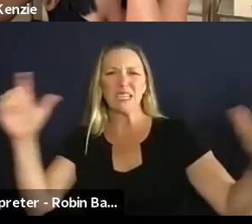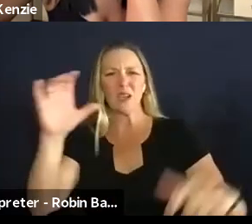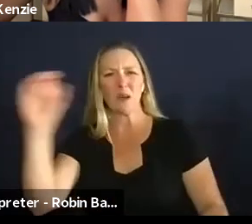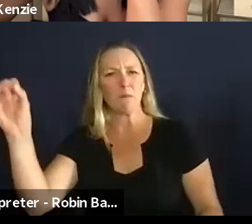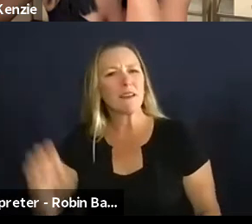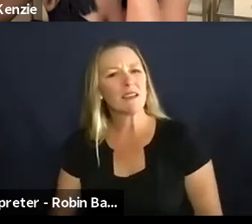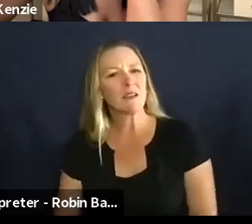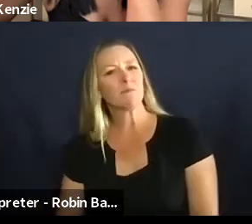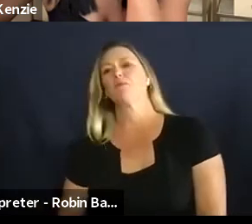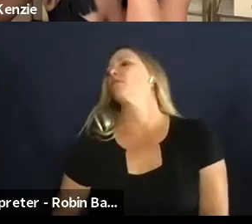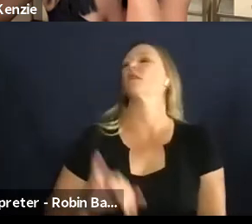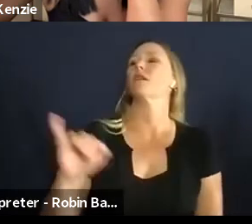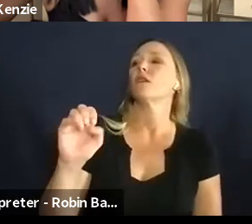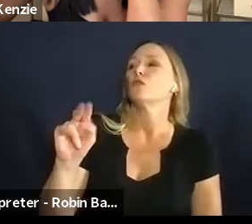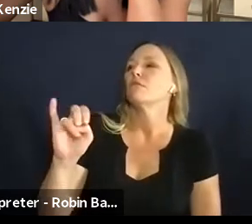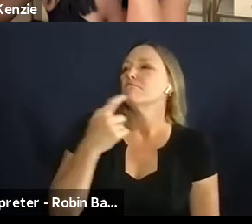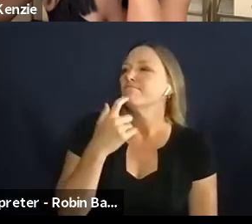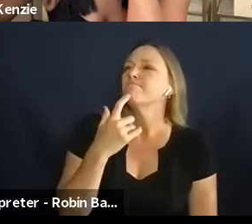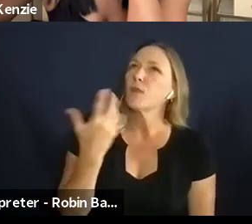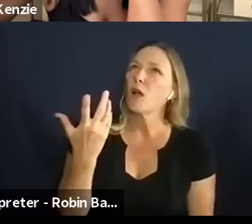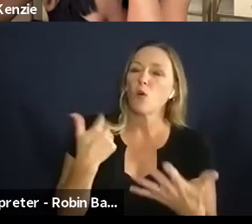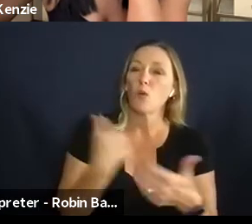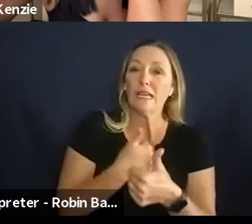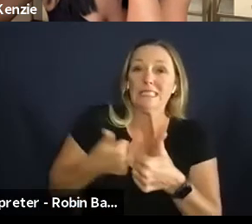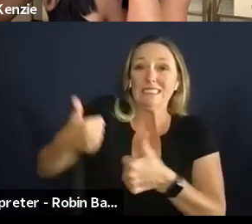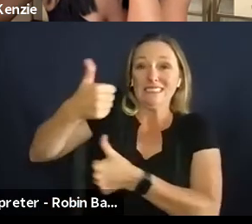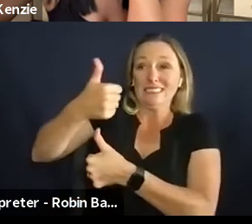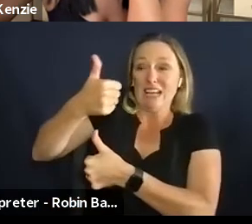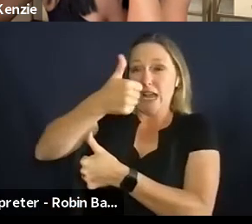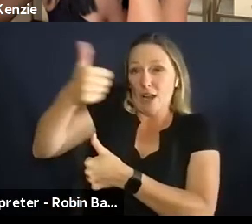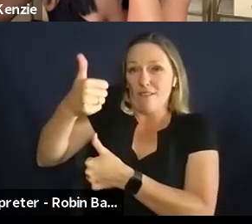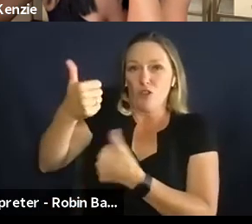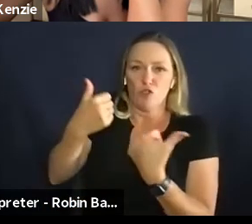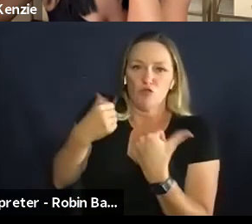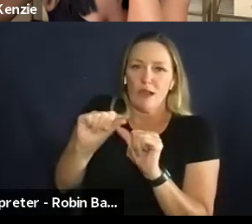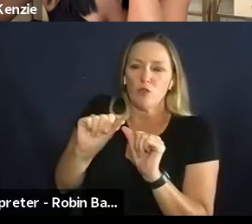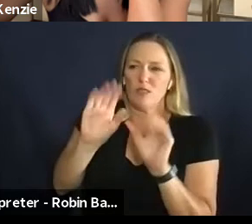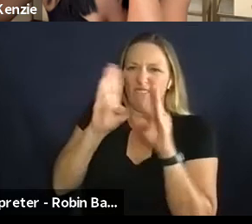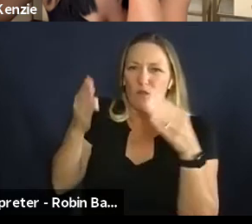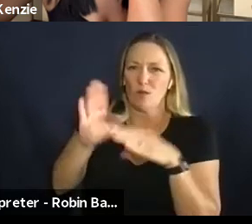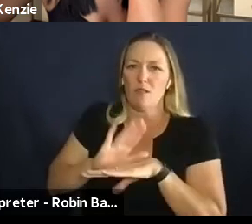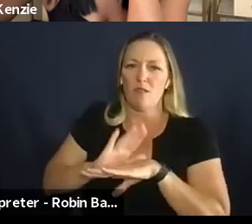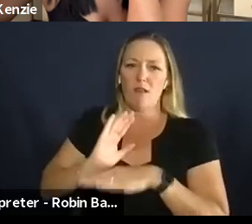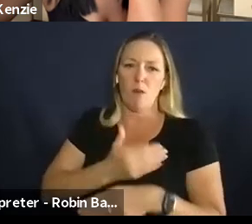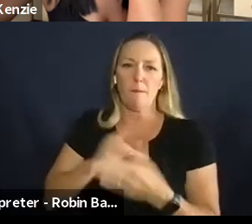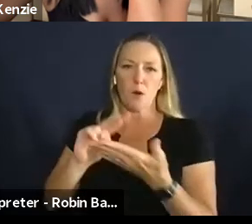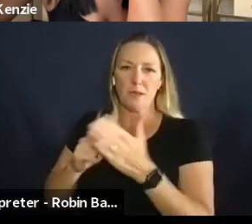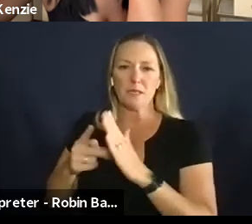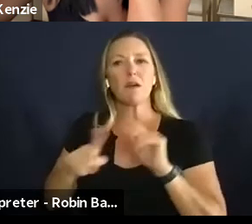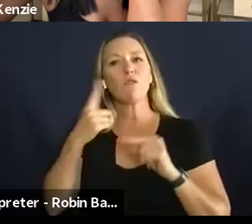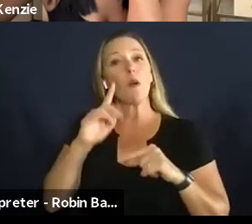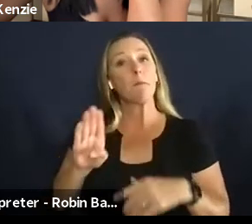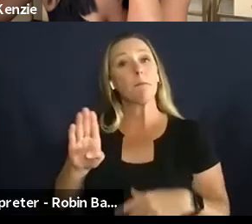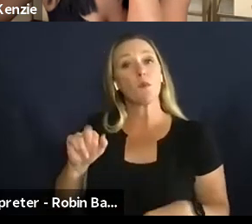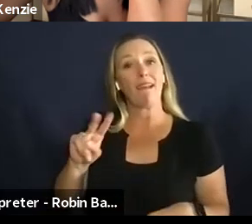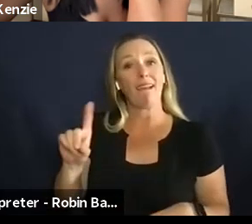kind of stay true to our purpose and and i mentioned that a couple times it's the betterment of people on the planet but at the brand level um you know we each